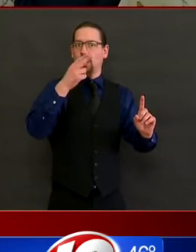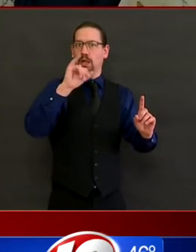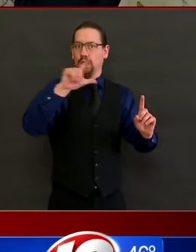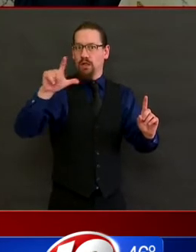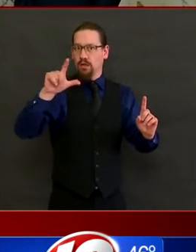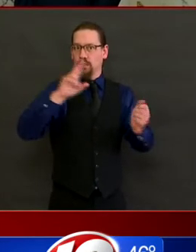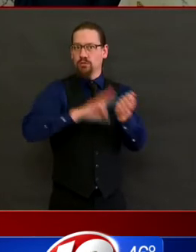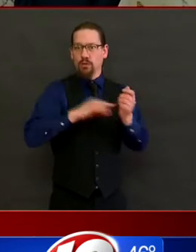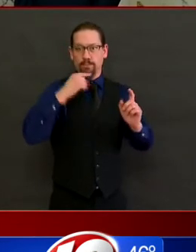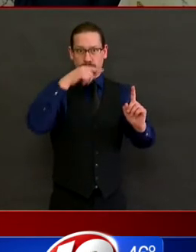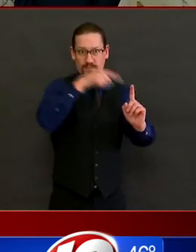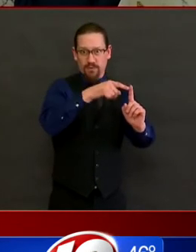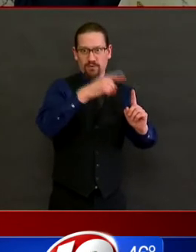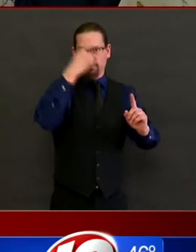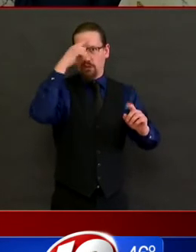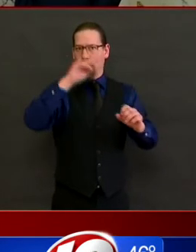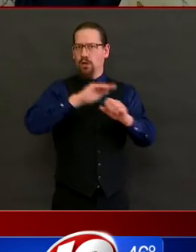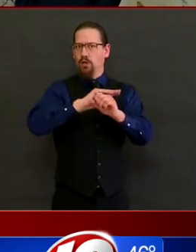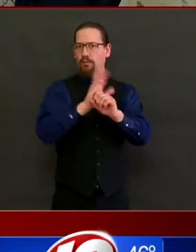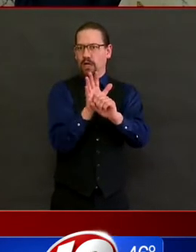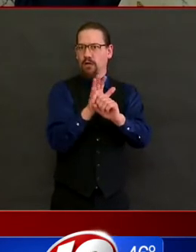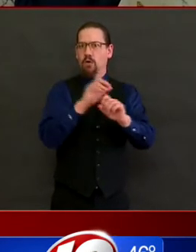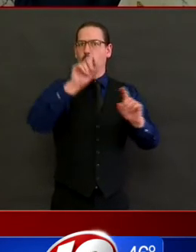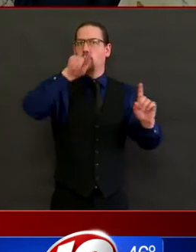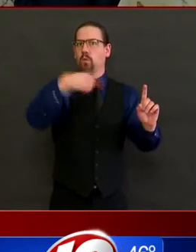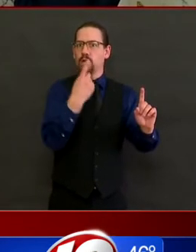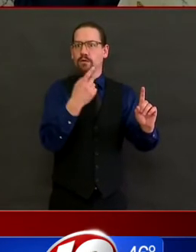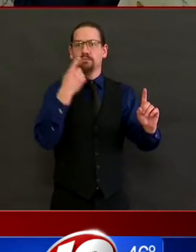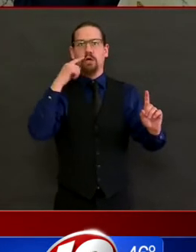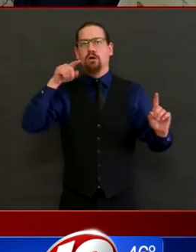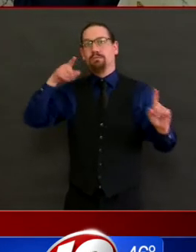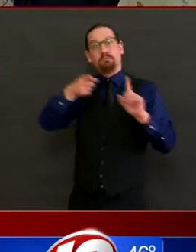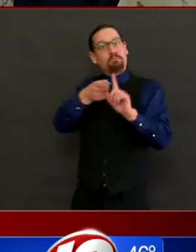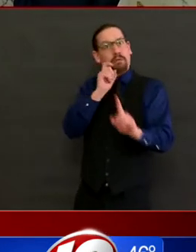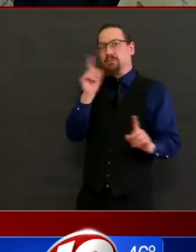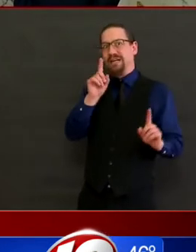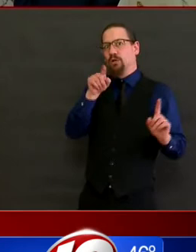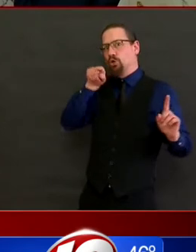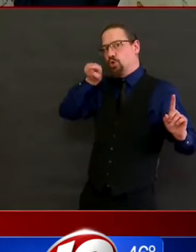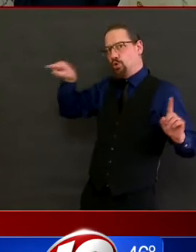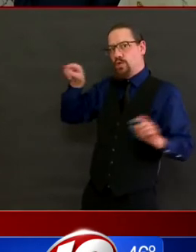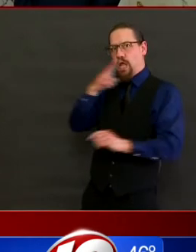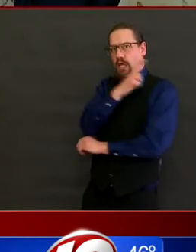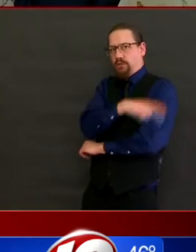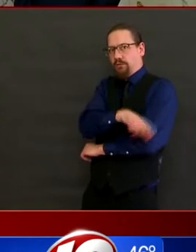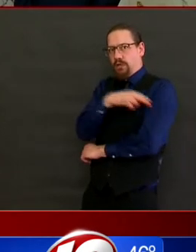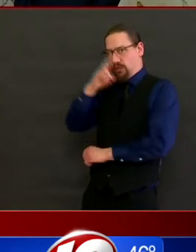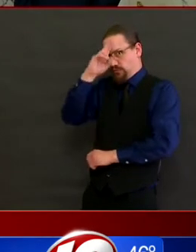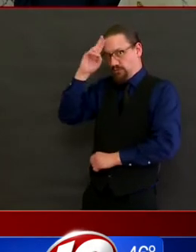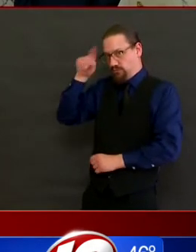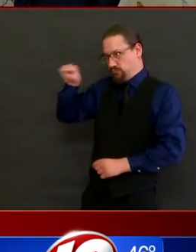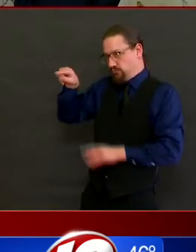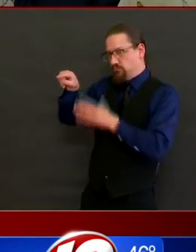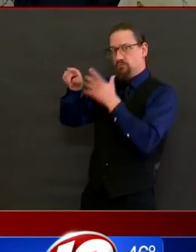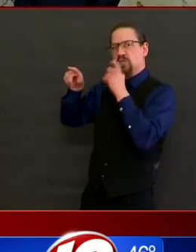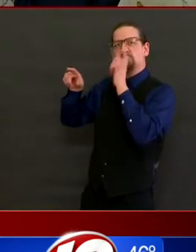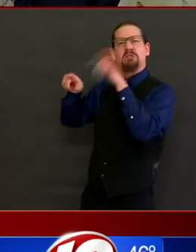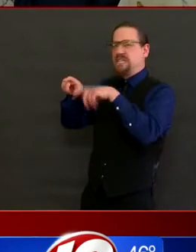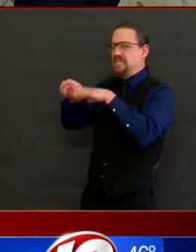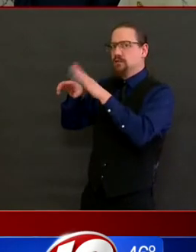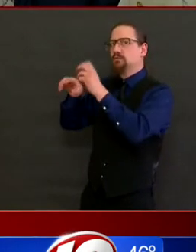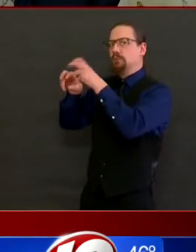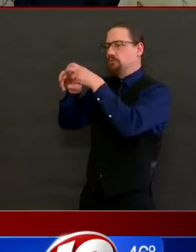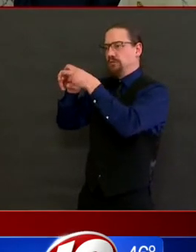who are leaving the hospitals going forward and being able to have a specialized location for them to